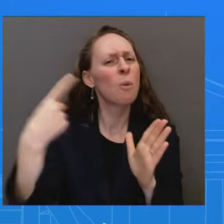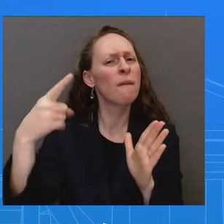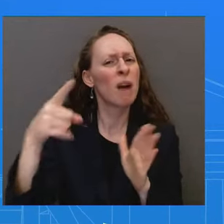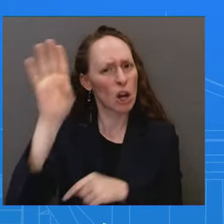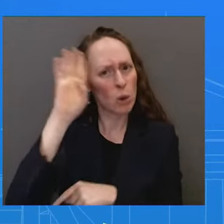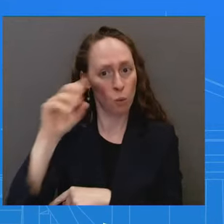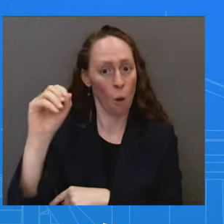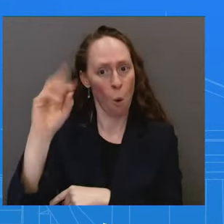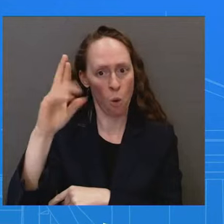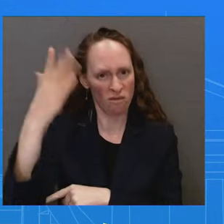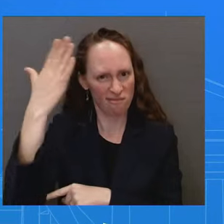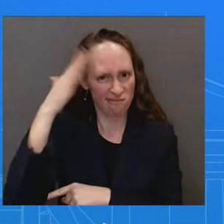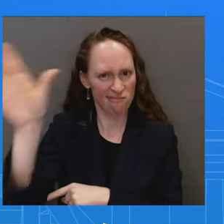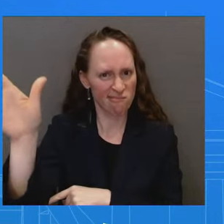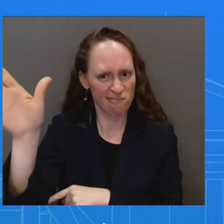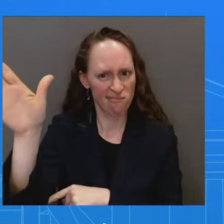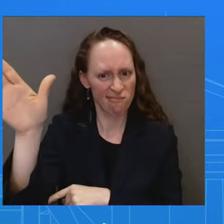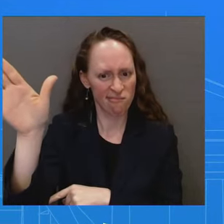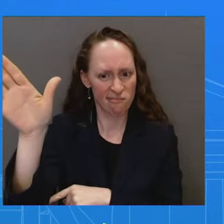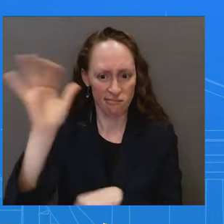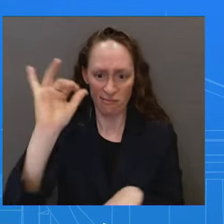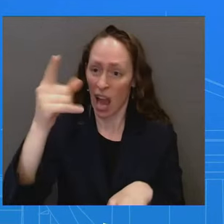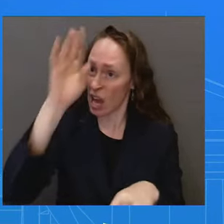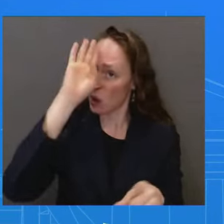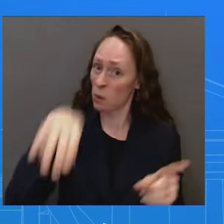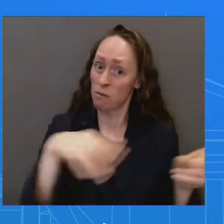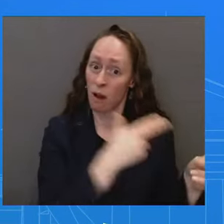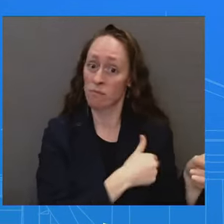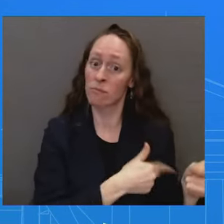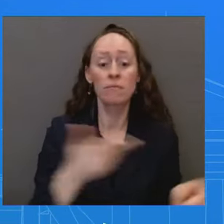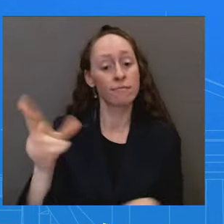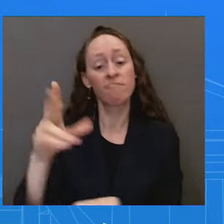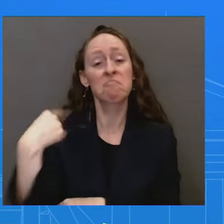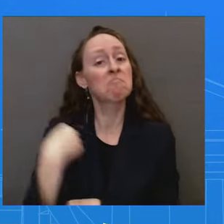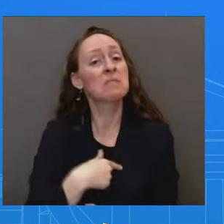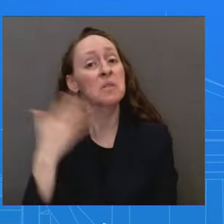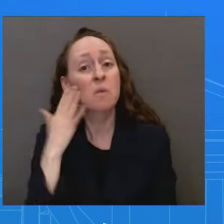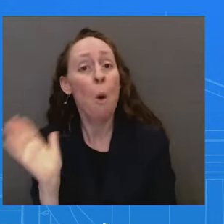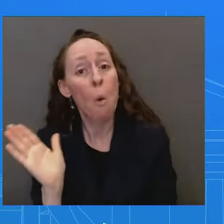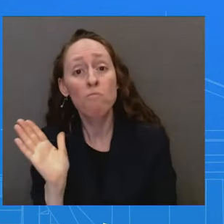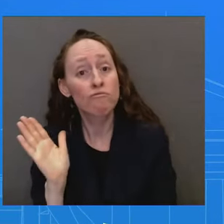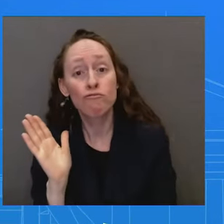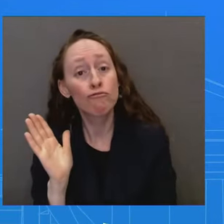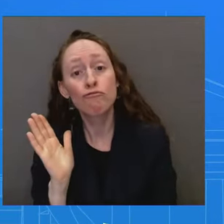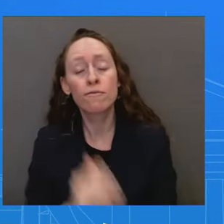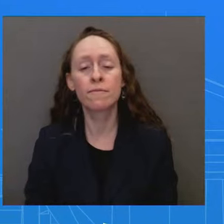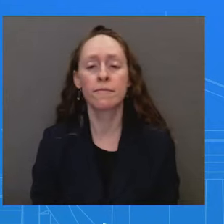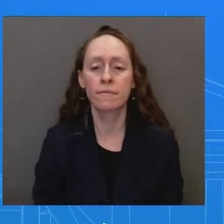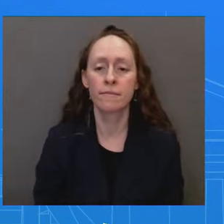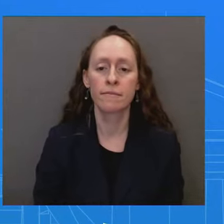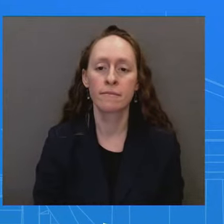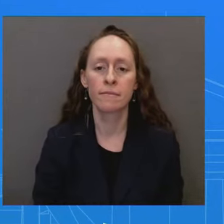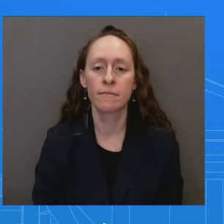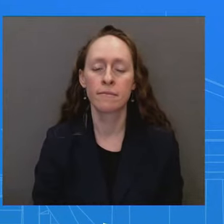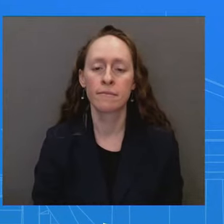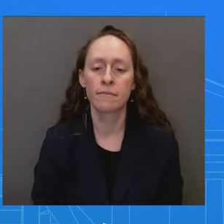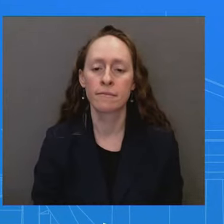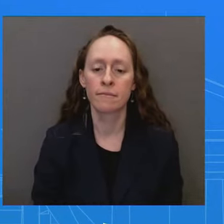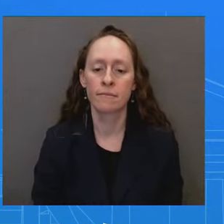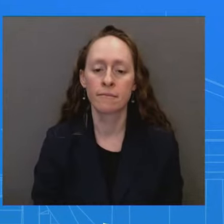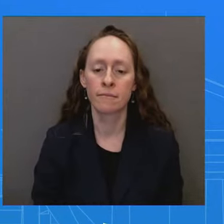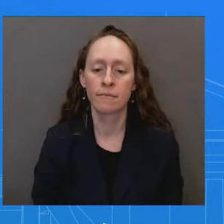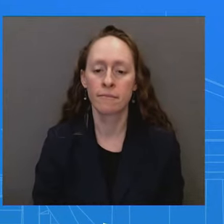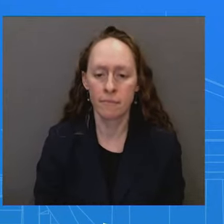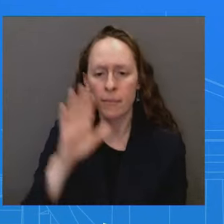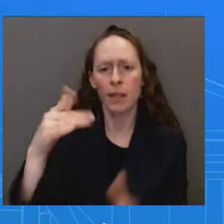Okay. And when you said that the doctor, the doctors used the phrase elective in their statement, the state of the police say does not use